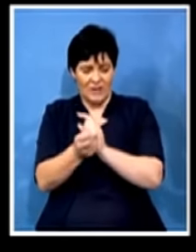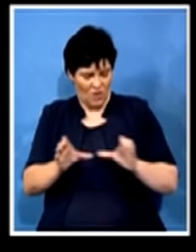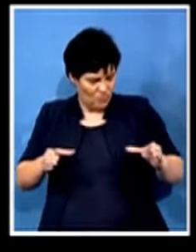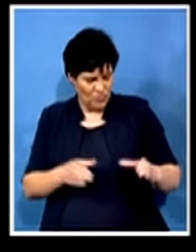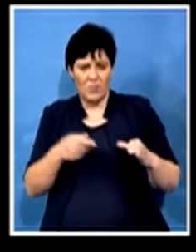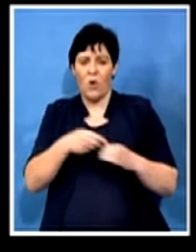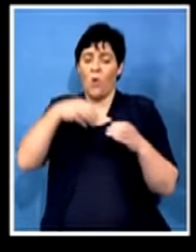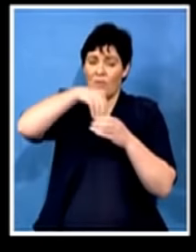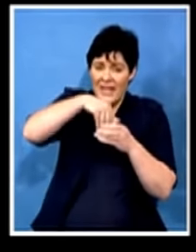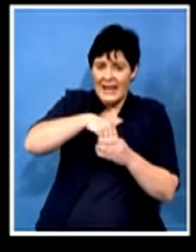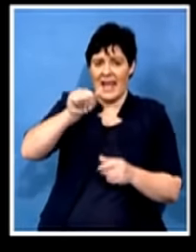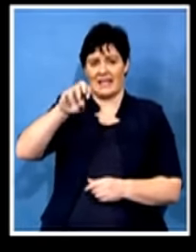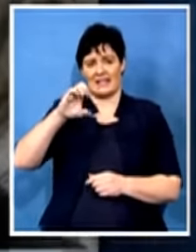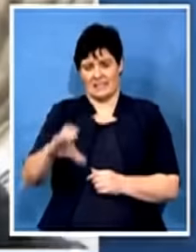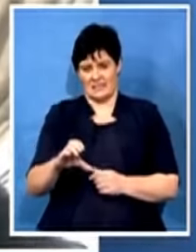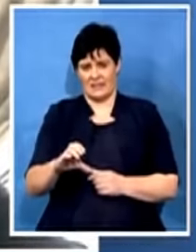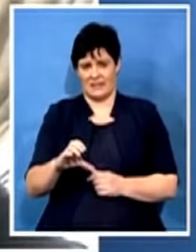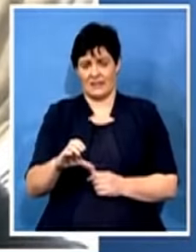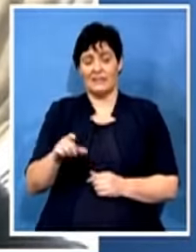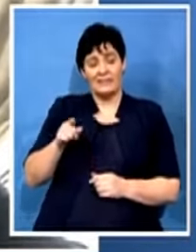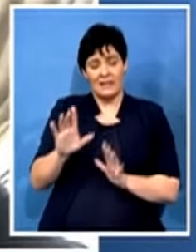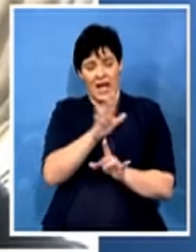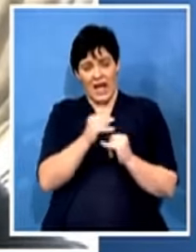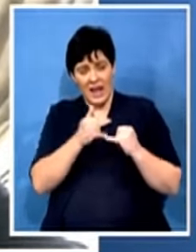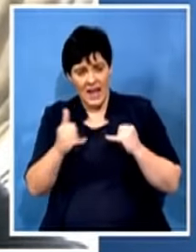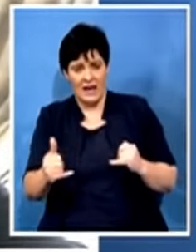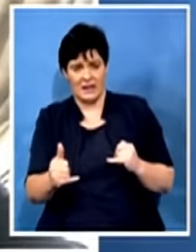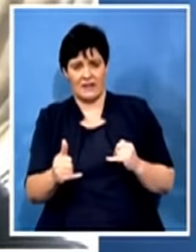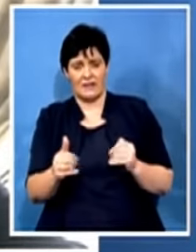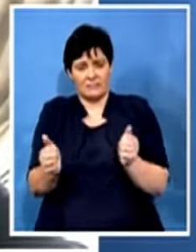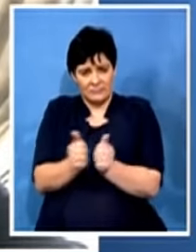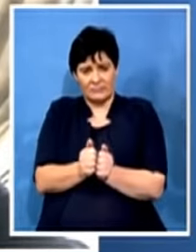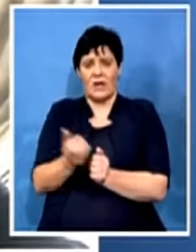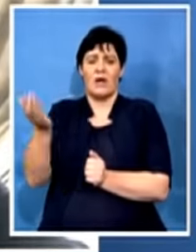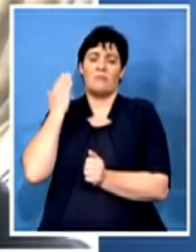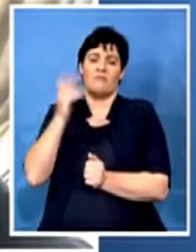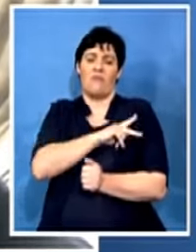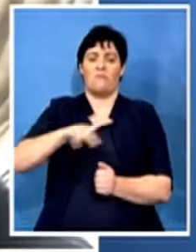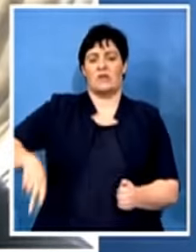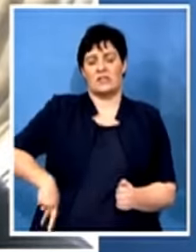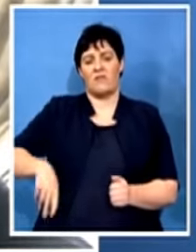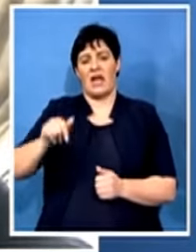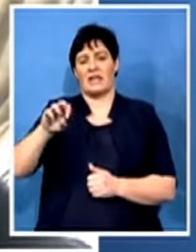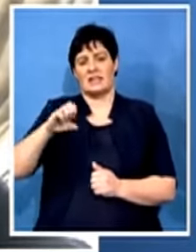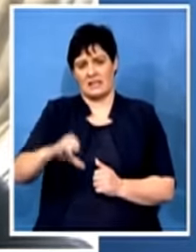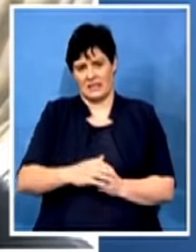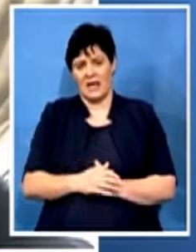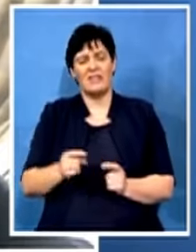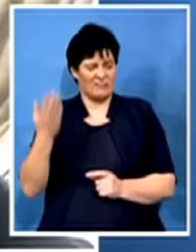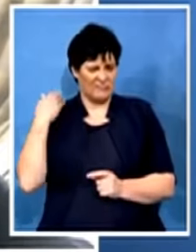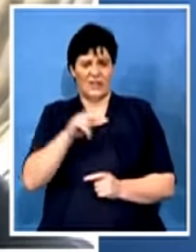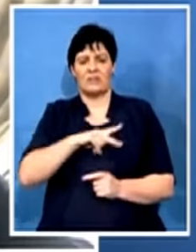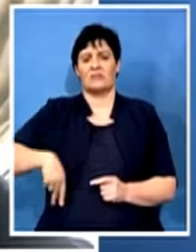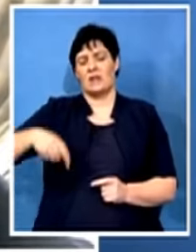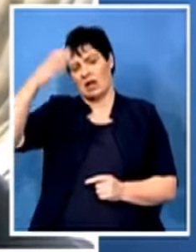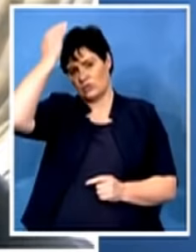is aligned to the former president of the African National Congress, that would be Jacob Zuma. would be rather interesting to also see which